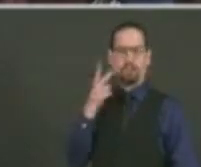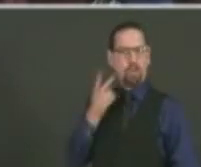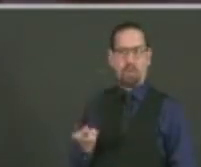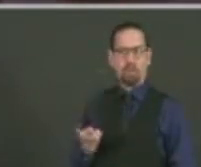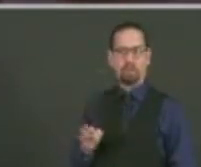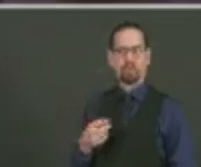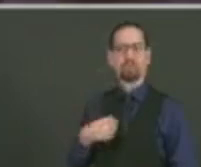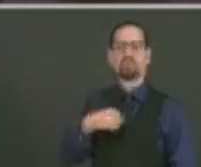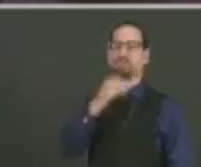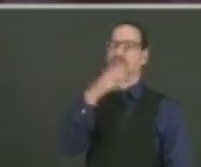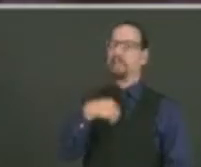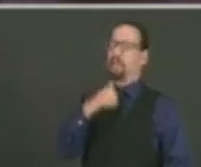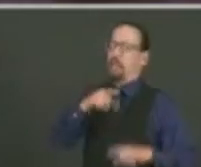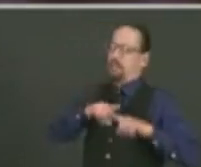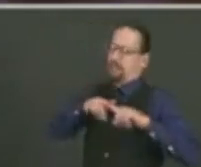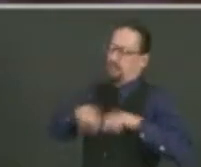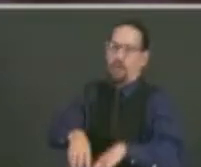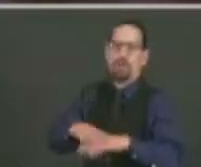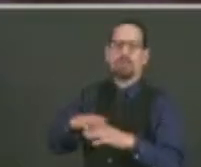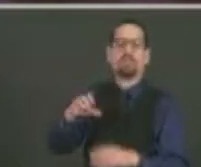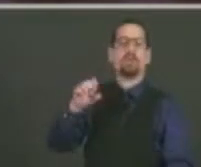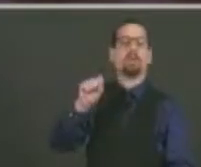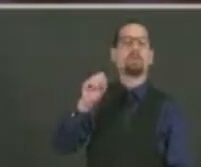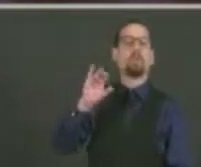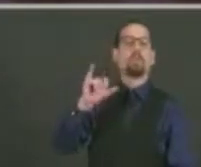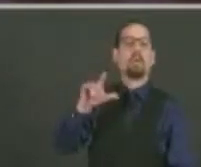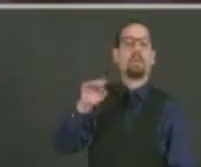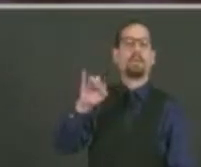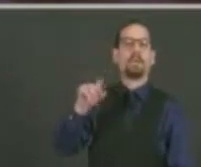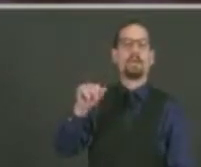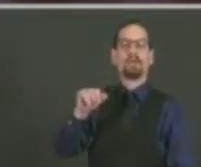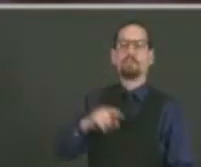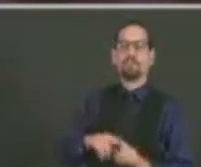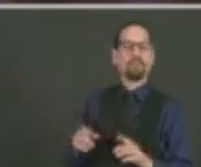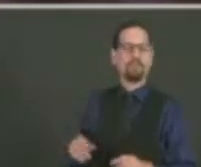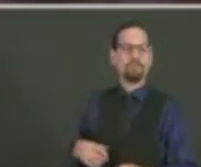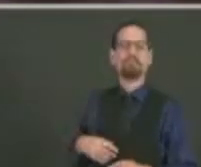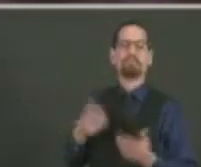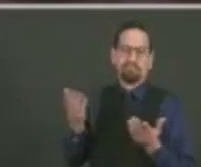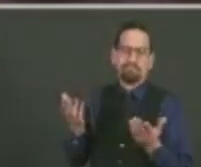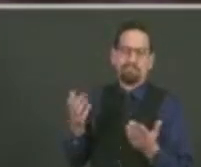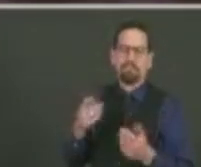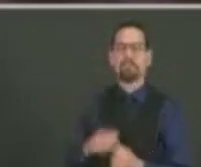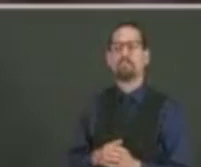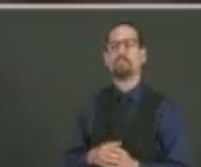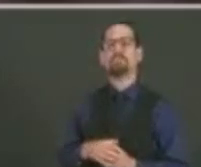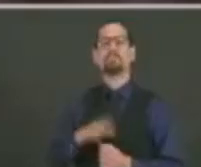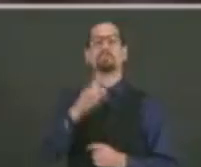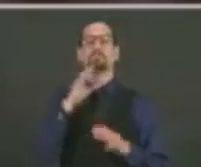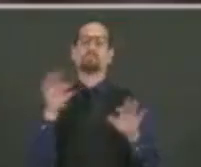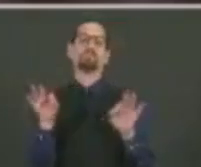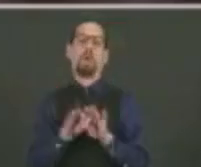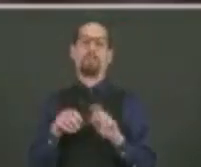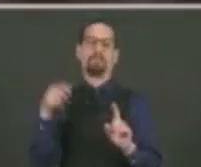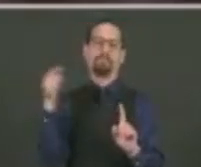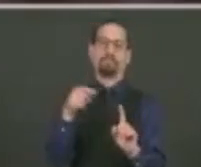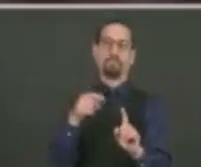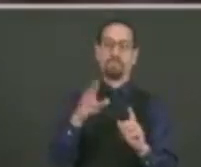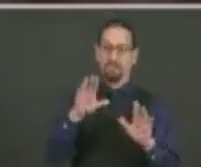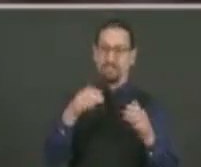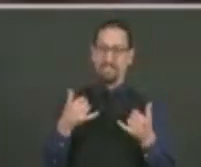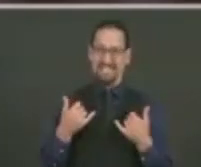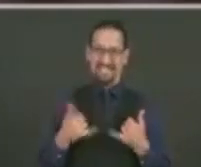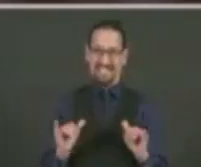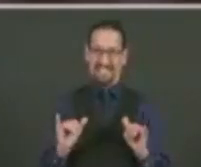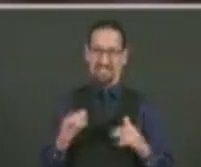And the other piece that I think is really important is that they're still working on certain rooms where they don't have kids there